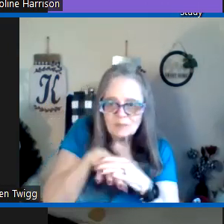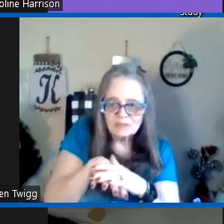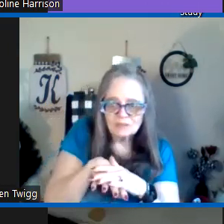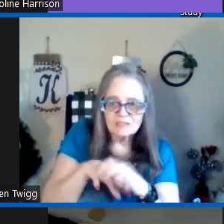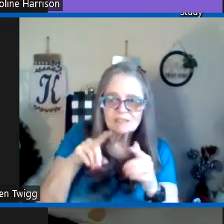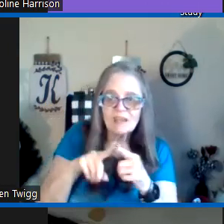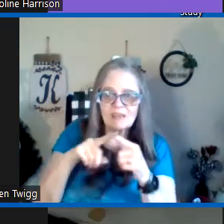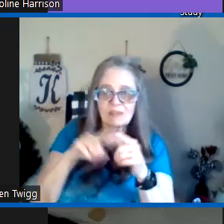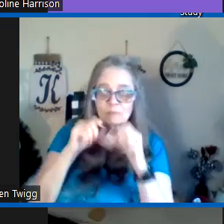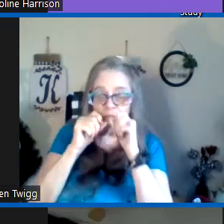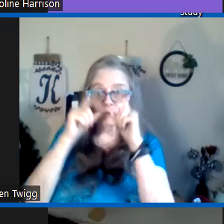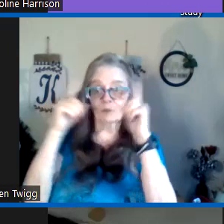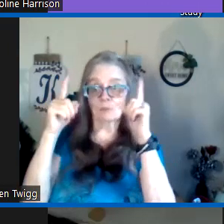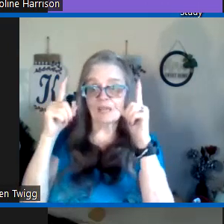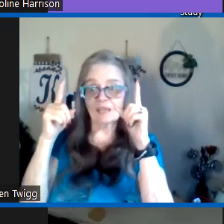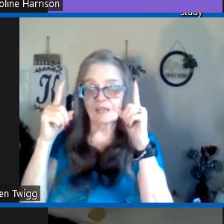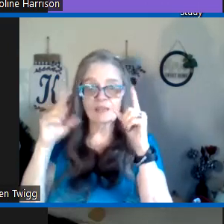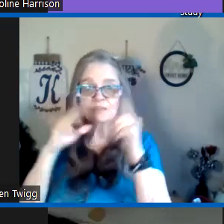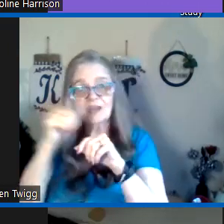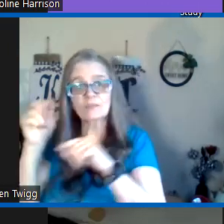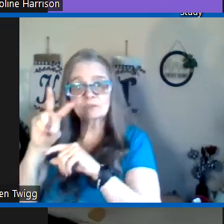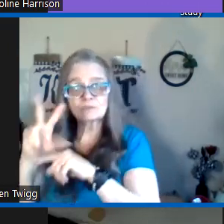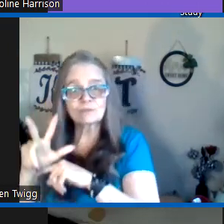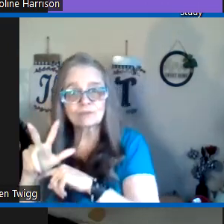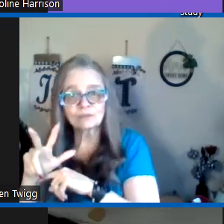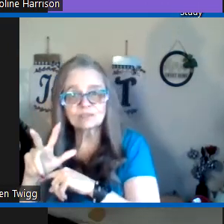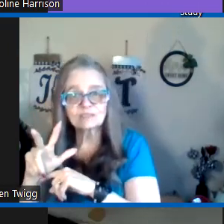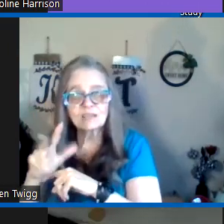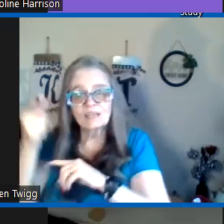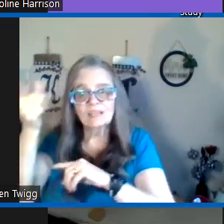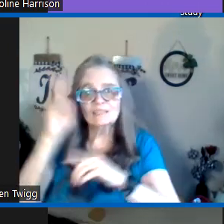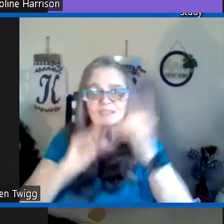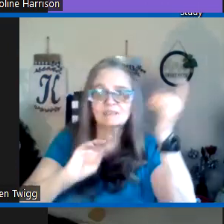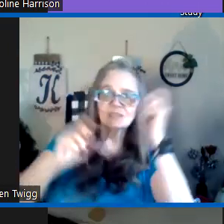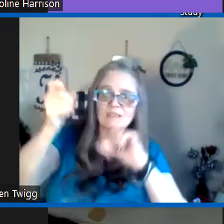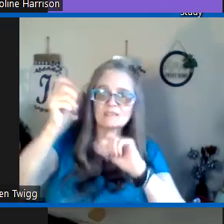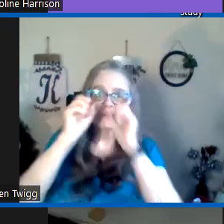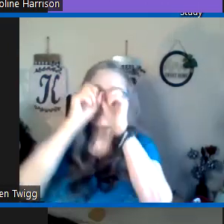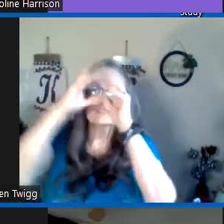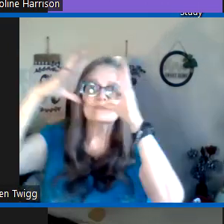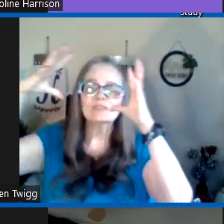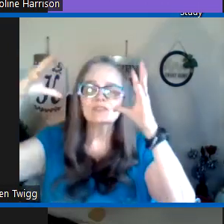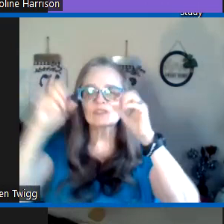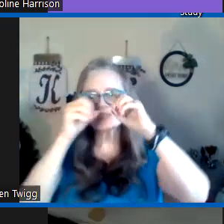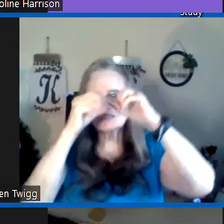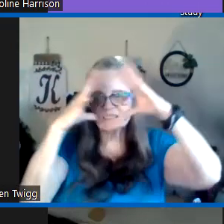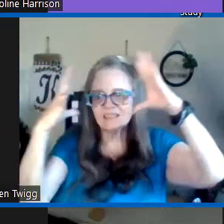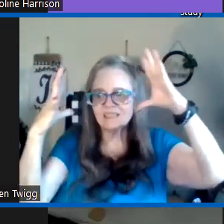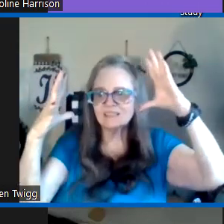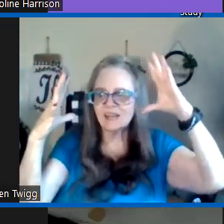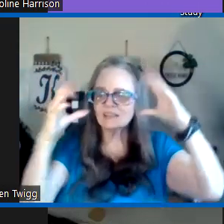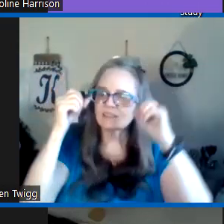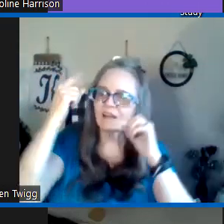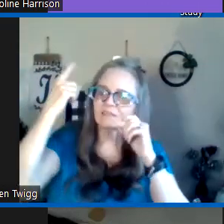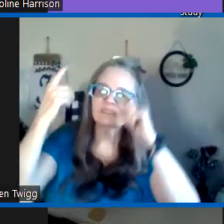time to speak to us then when we're awake the other two thirds he's giving us these visions and